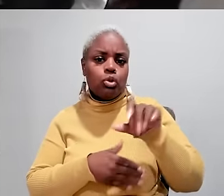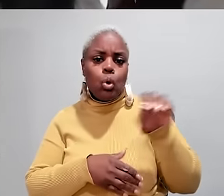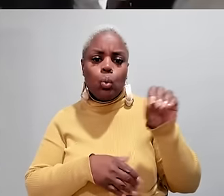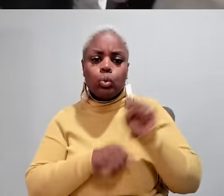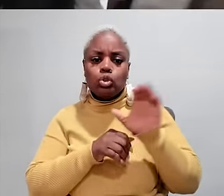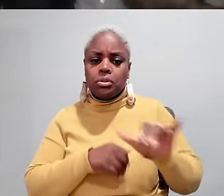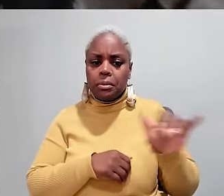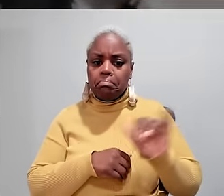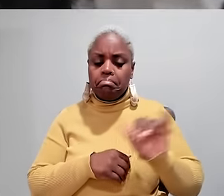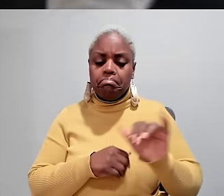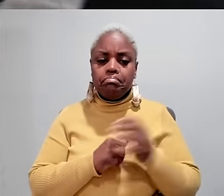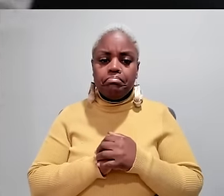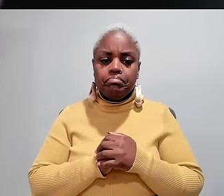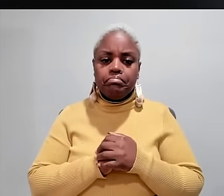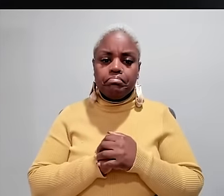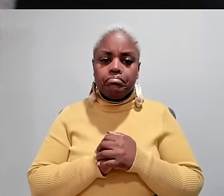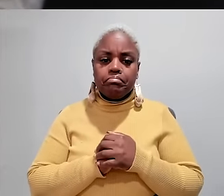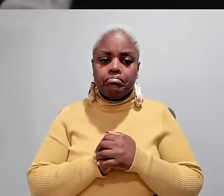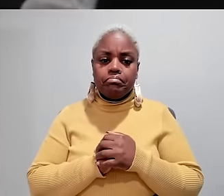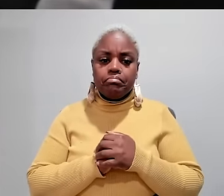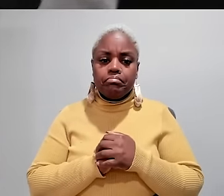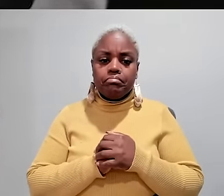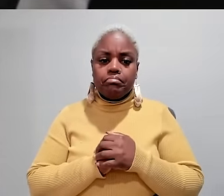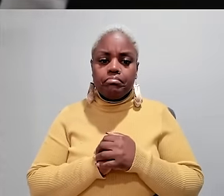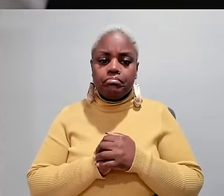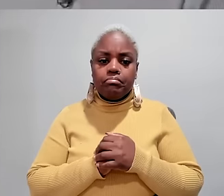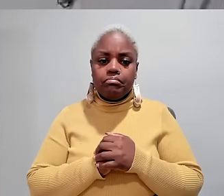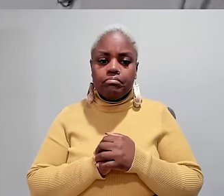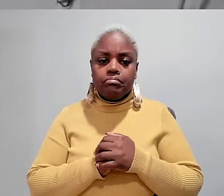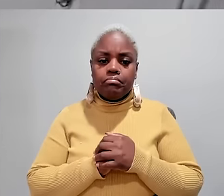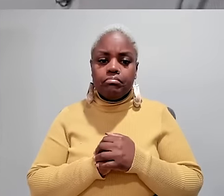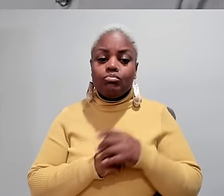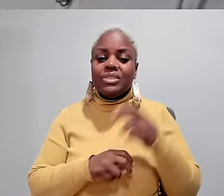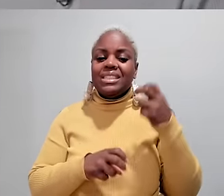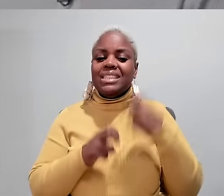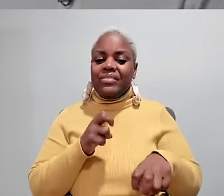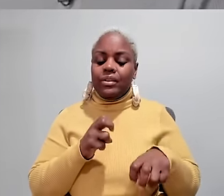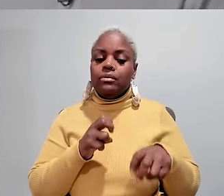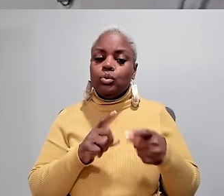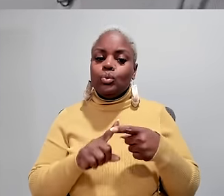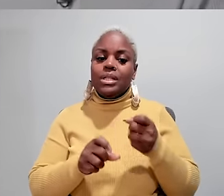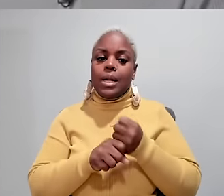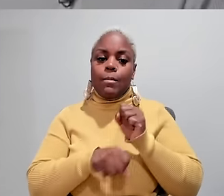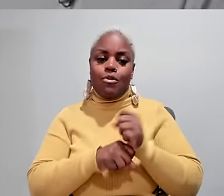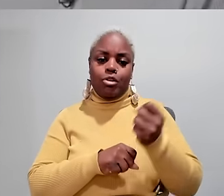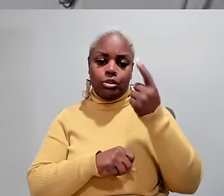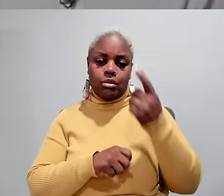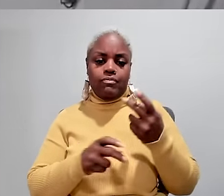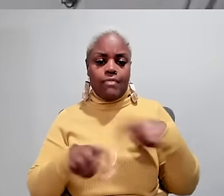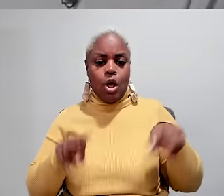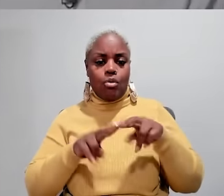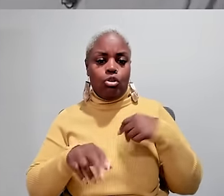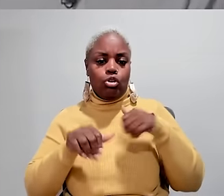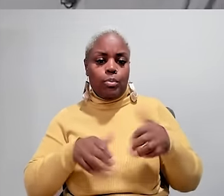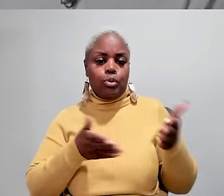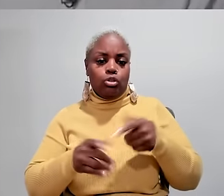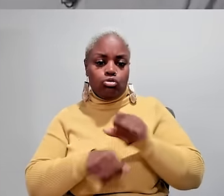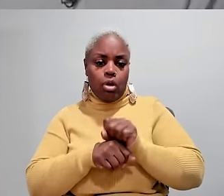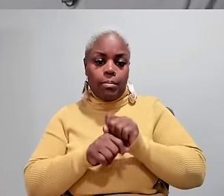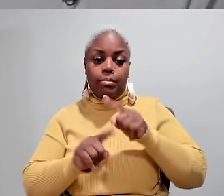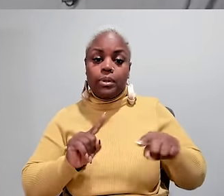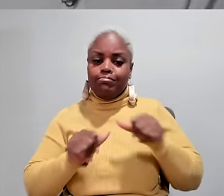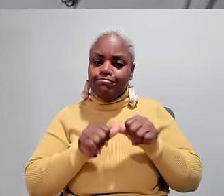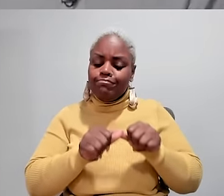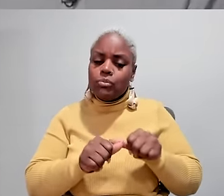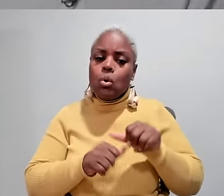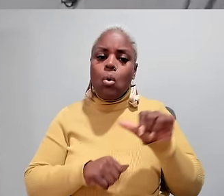$17 an hour, like the rest of his coworkers. JARED COLEING, JR.: It was difficult to get the employer to understand